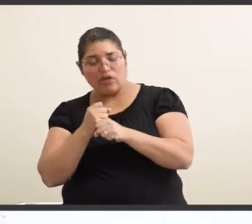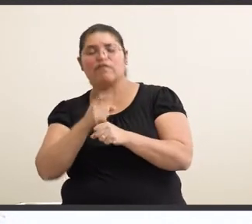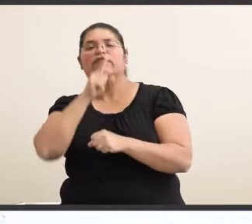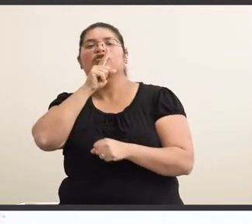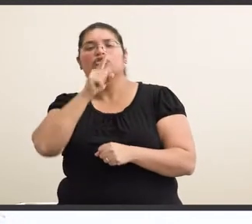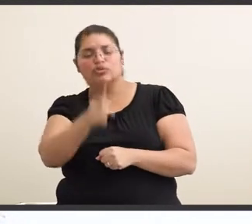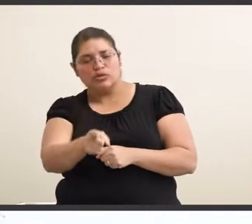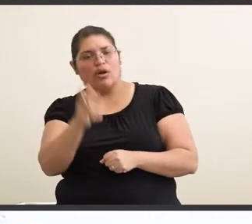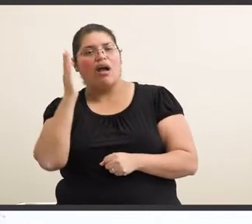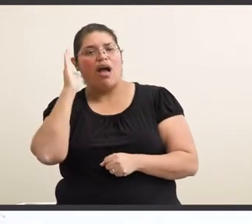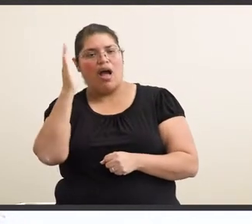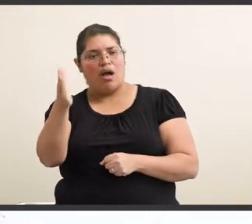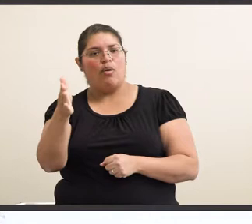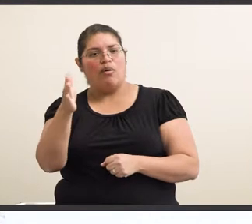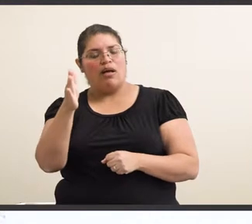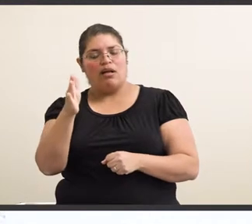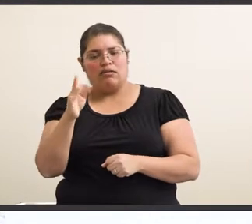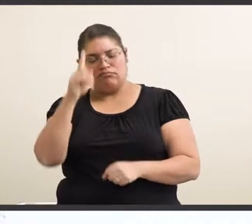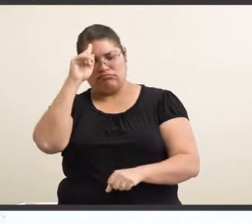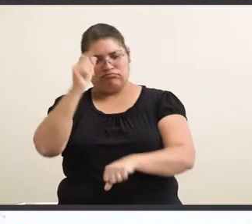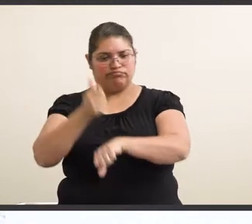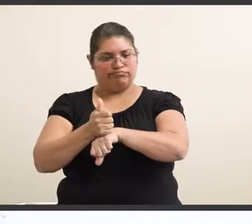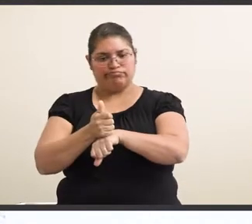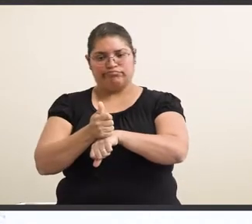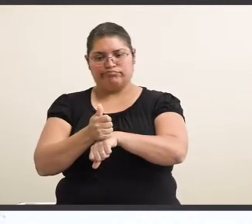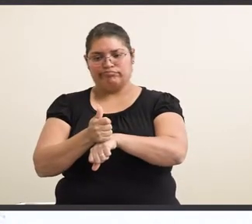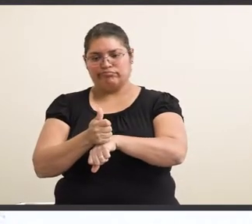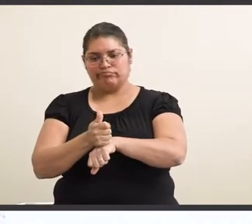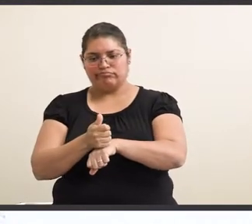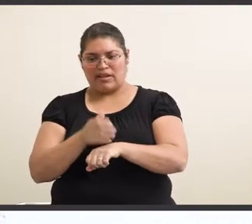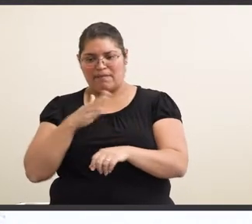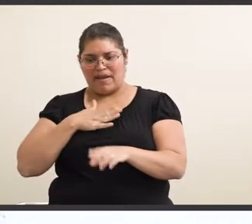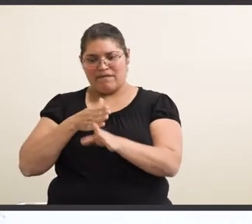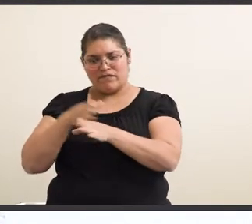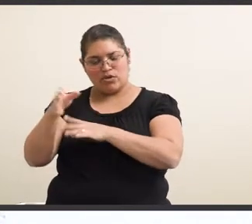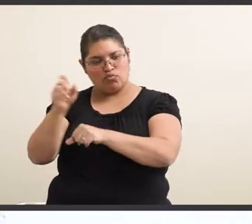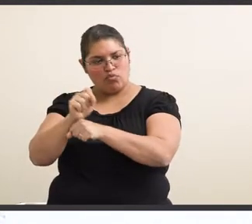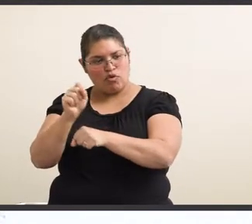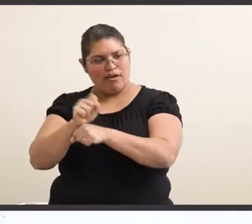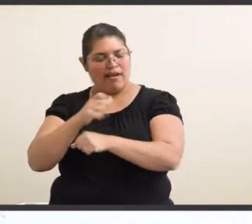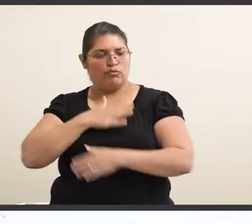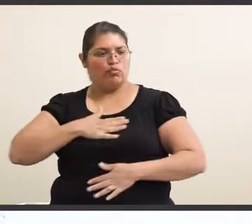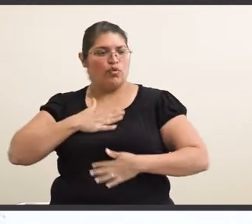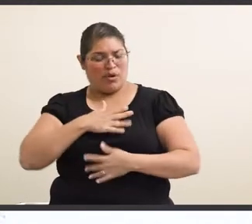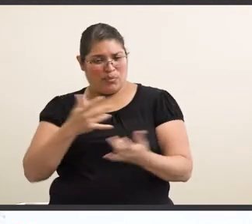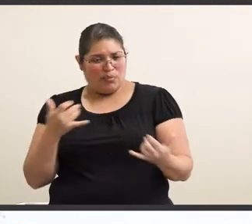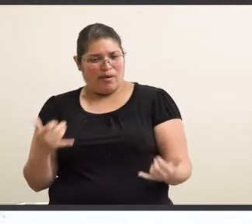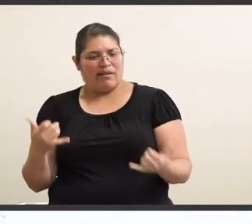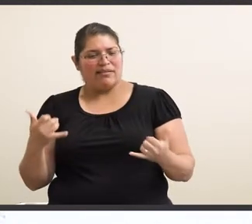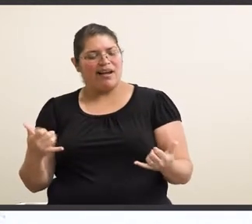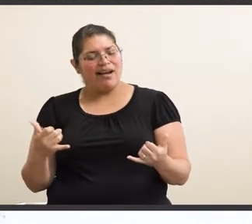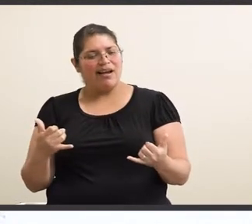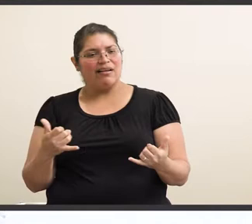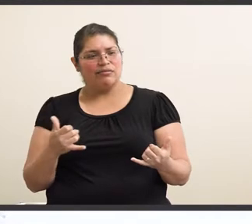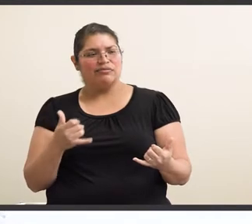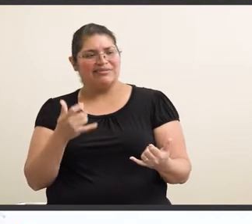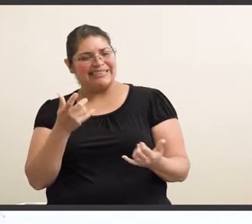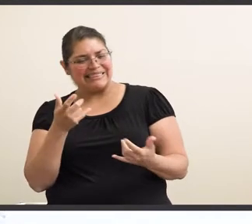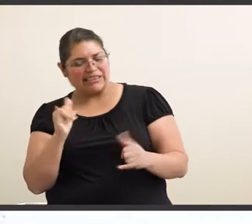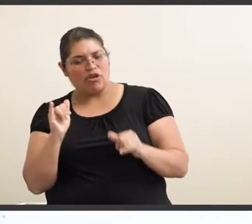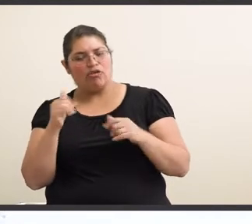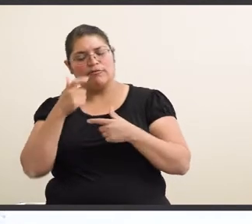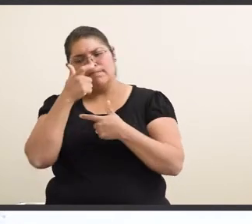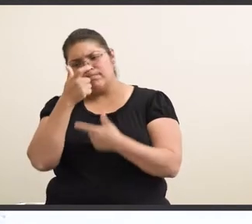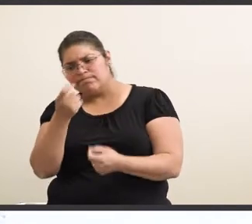I'll be established in, uh, fields that I very much enjoy. Right now, I'm very, um, interested in